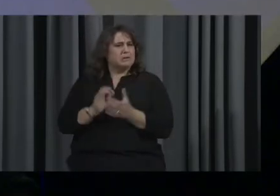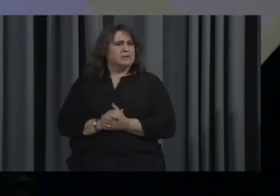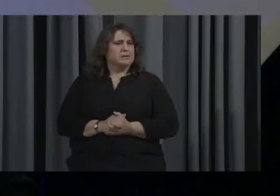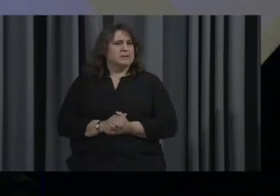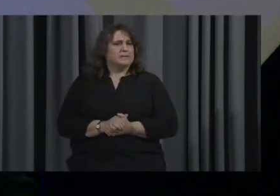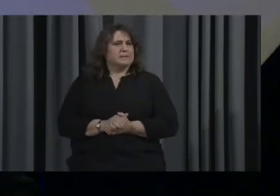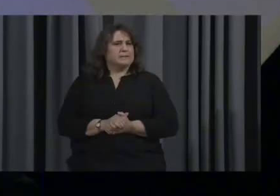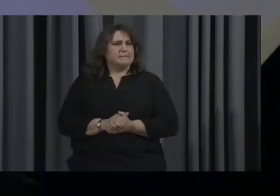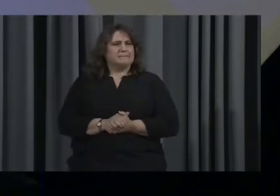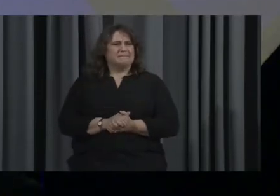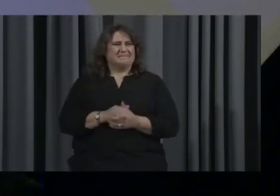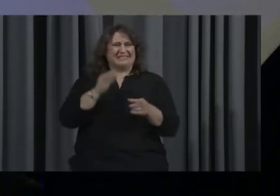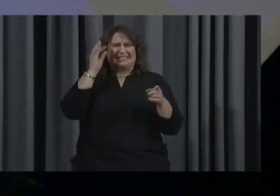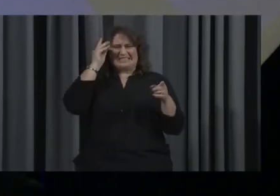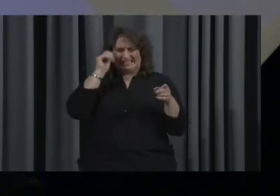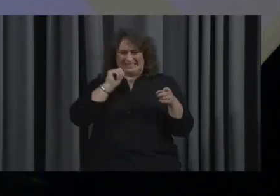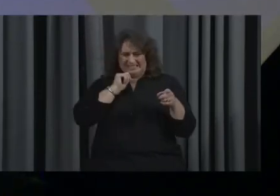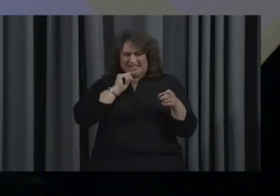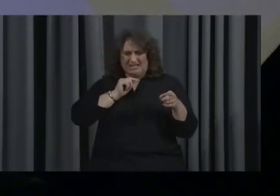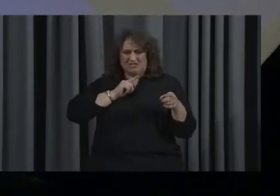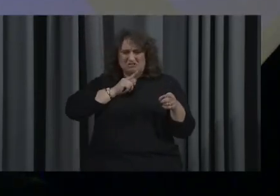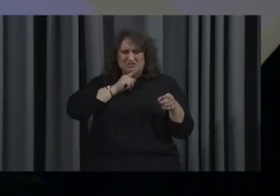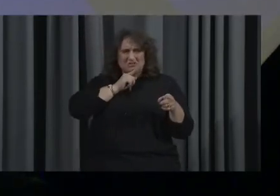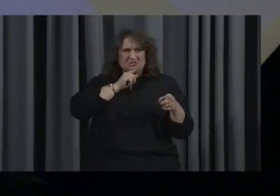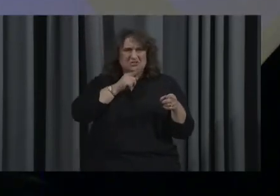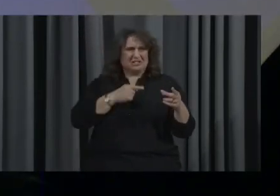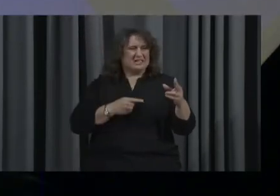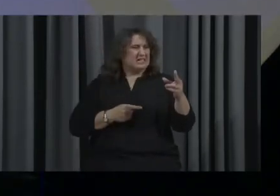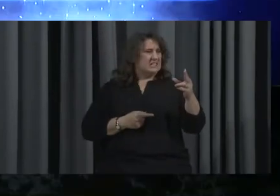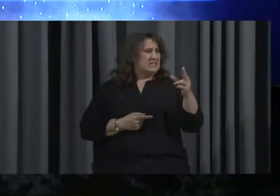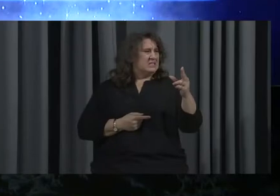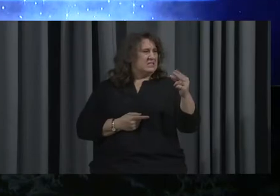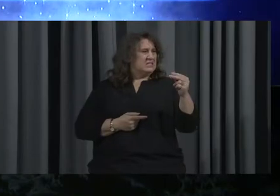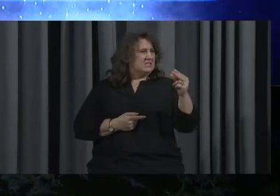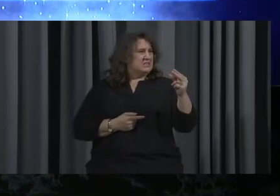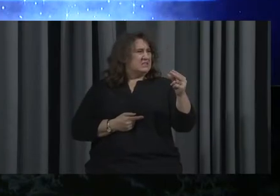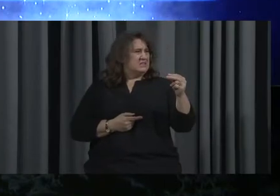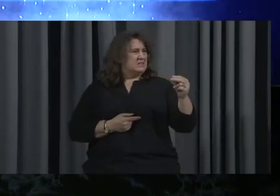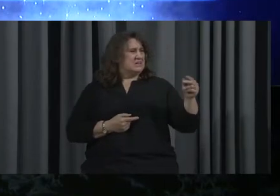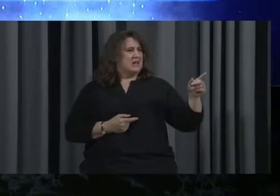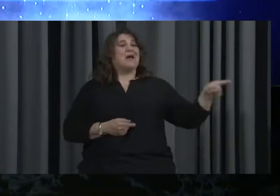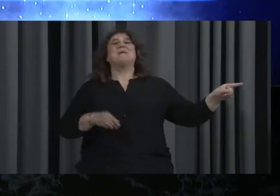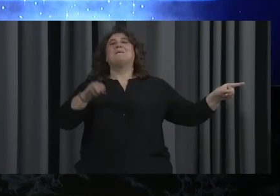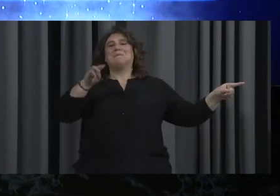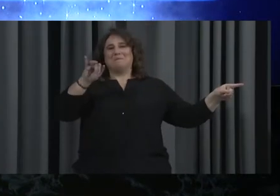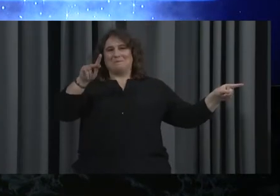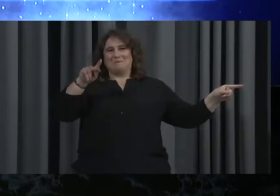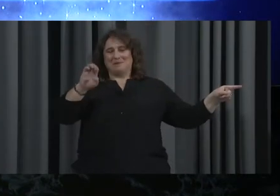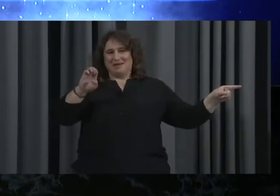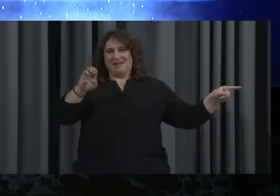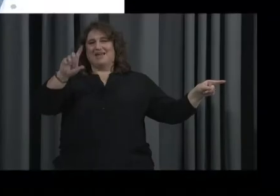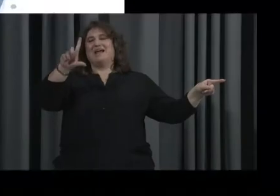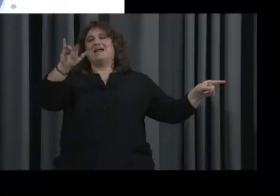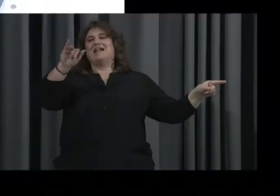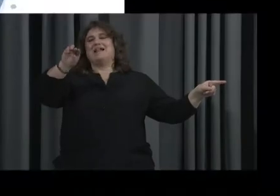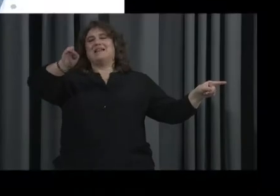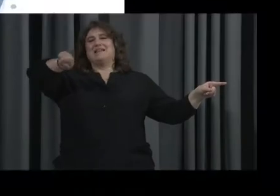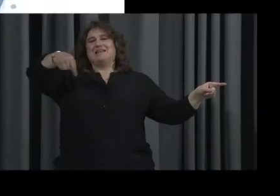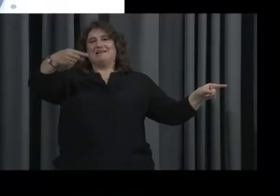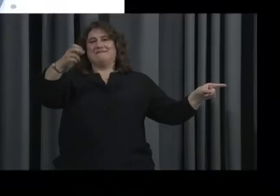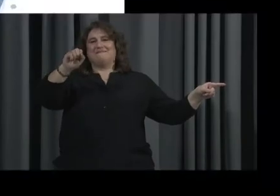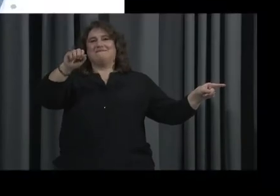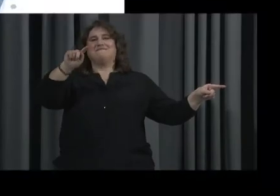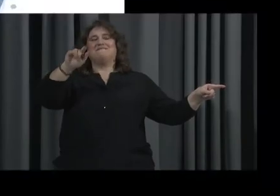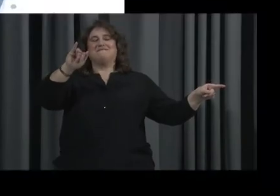Yeah. You know that one's right? No. Looks like Mike got it. It's the lymphatic system. Oh. All